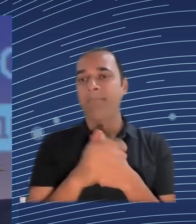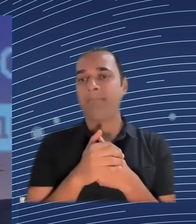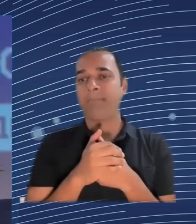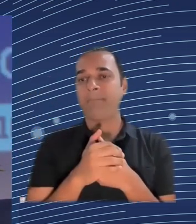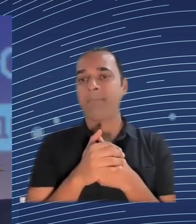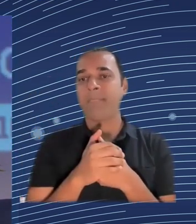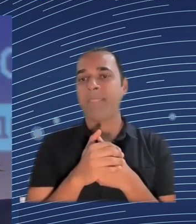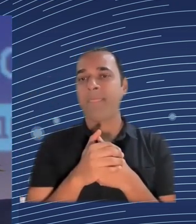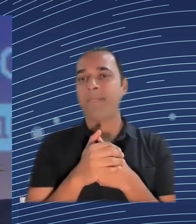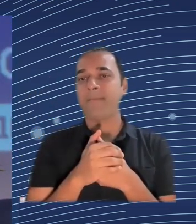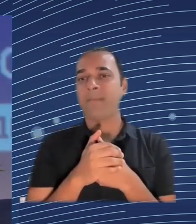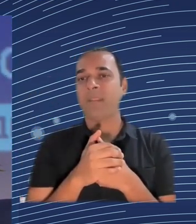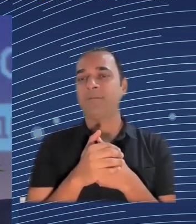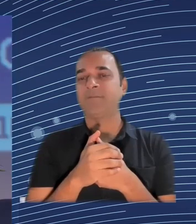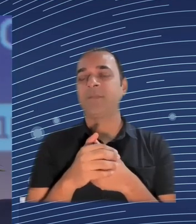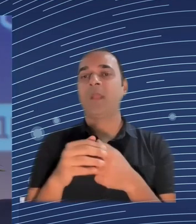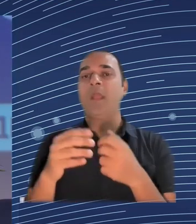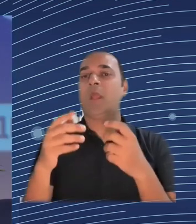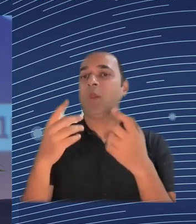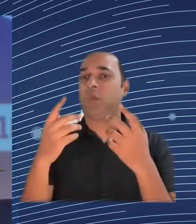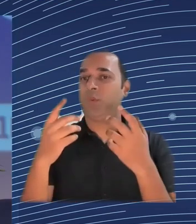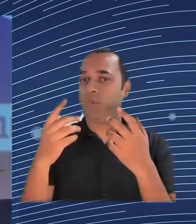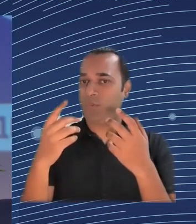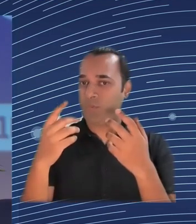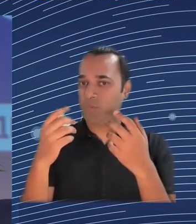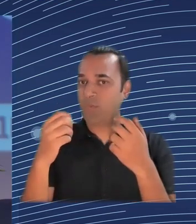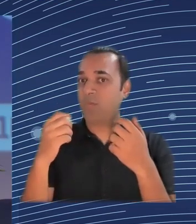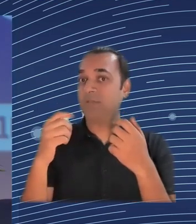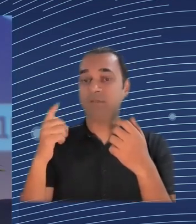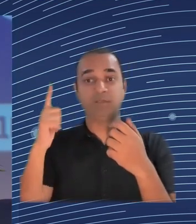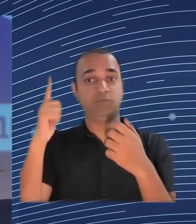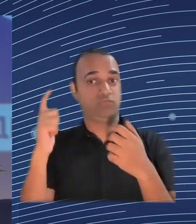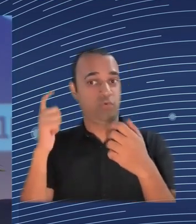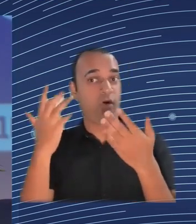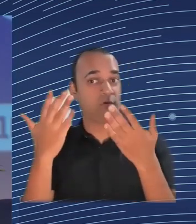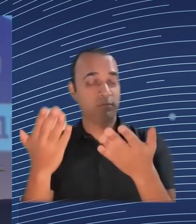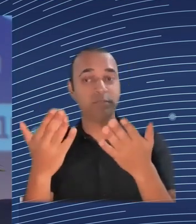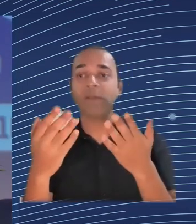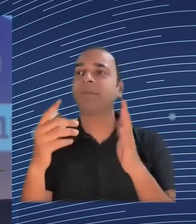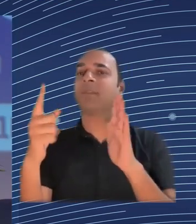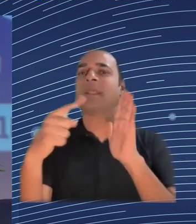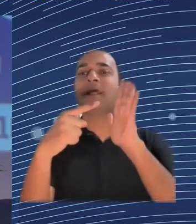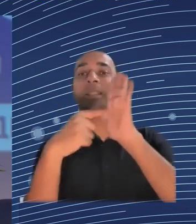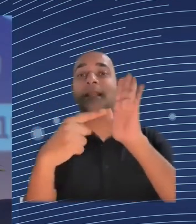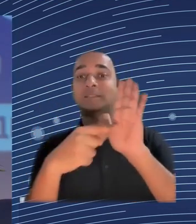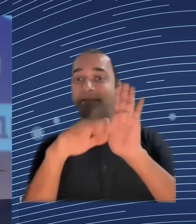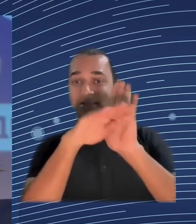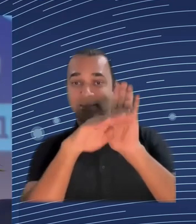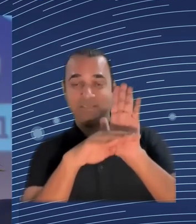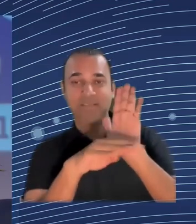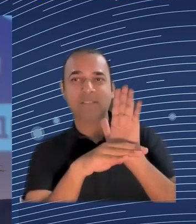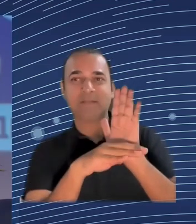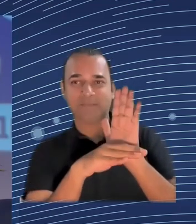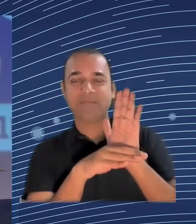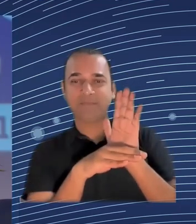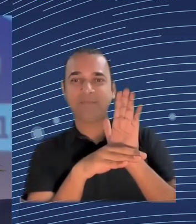and not so many qualitative indicators. And I understand that you are speaking